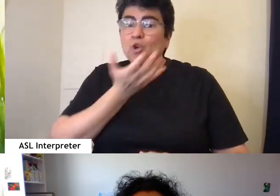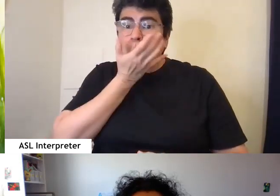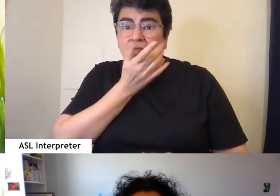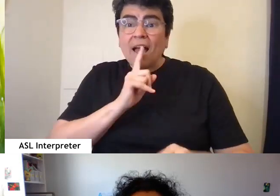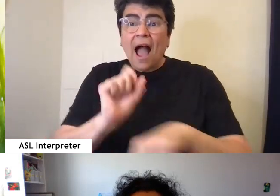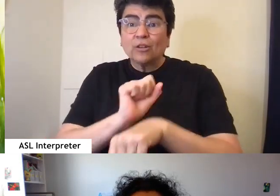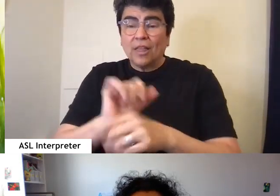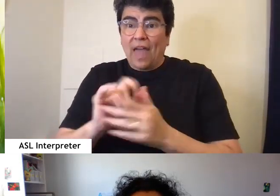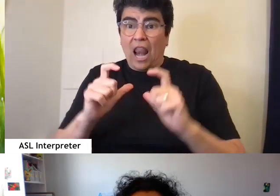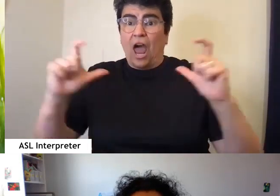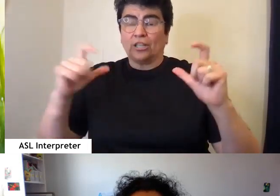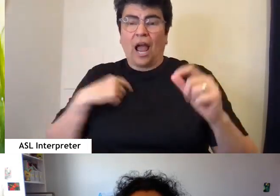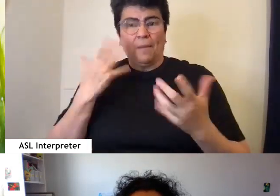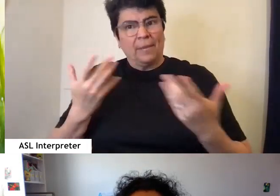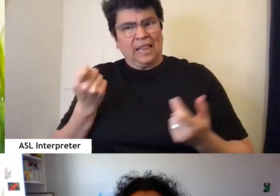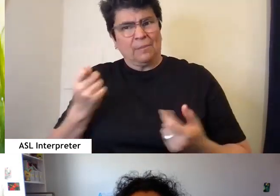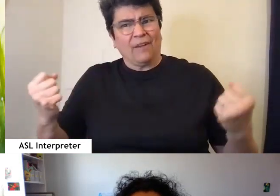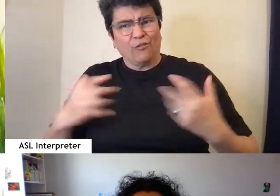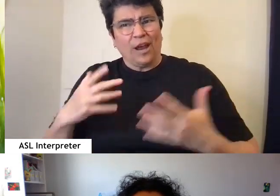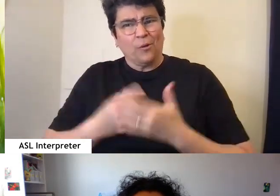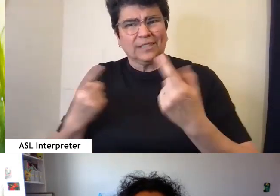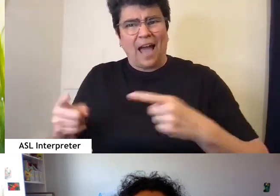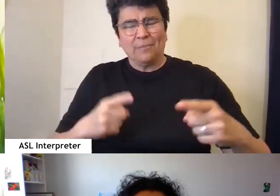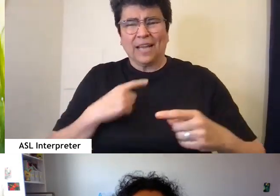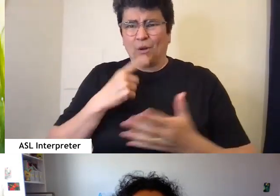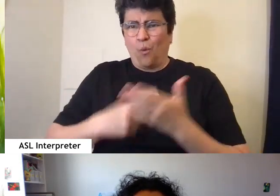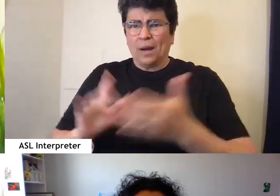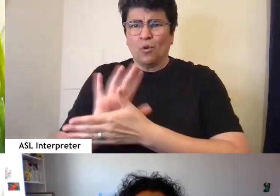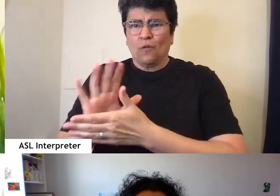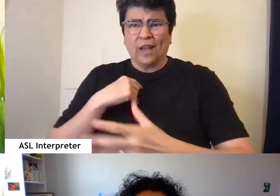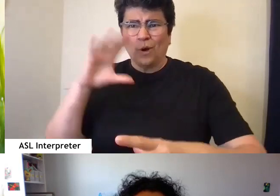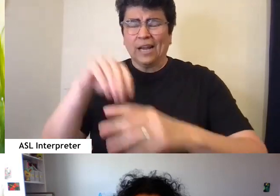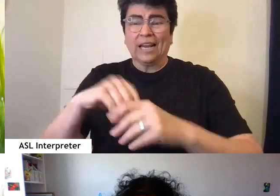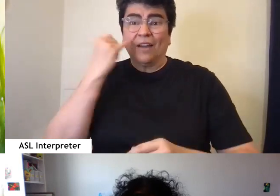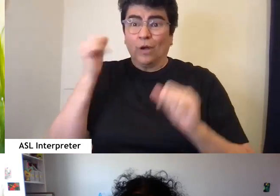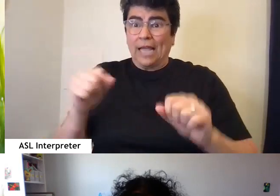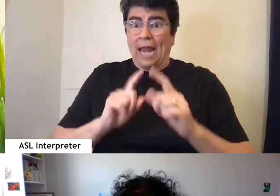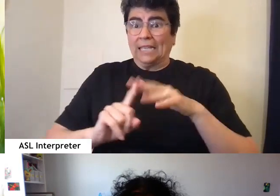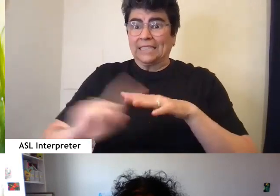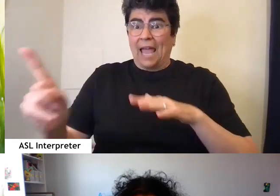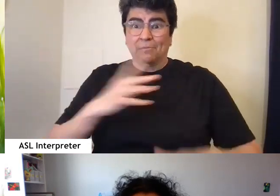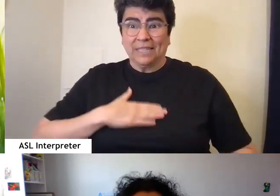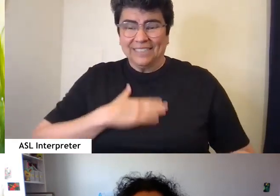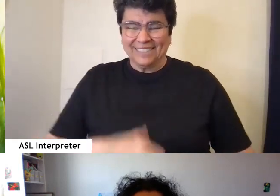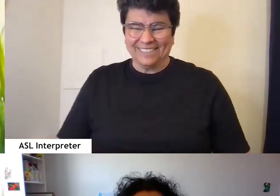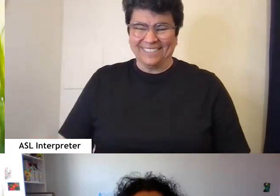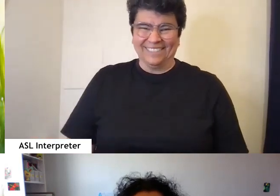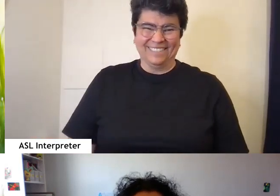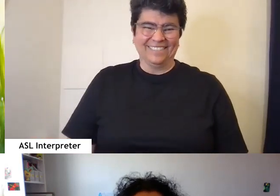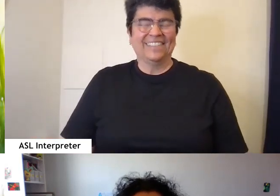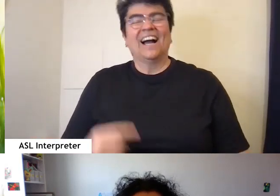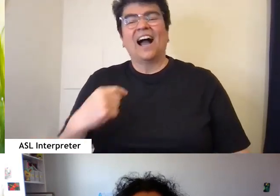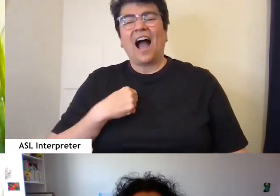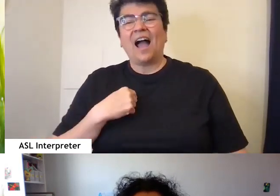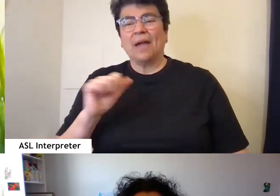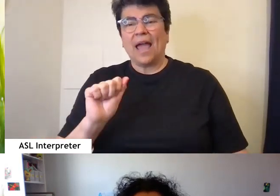that large I might be a little bit afraid of what is happening and what movie we are in and if we can escape it please. I am